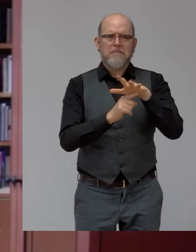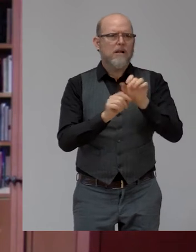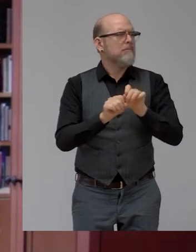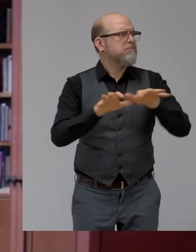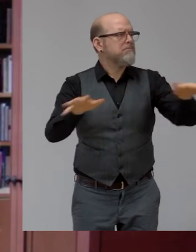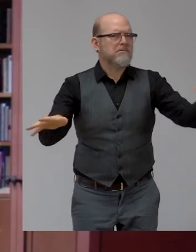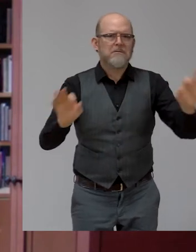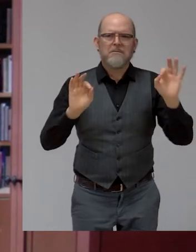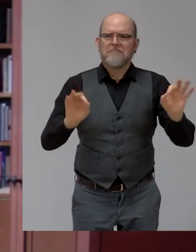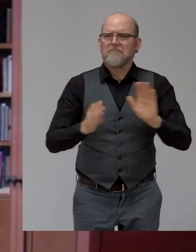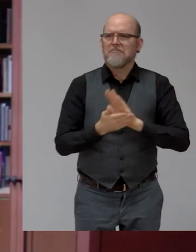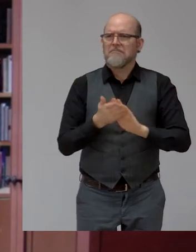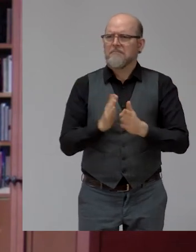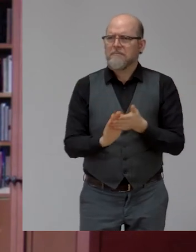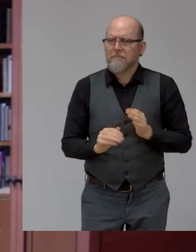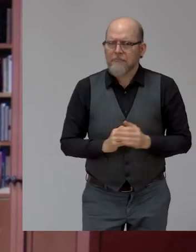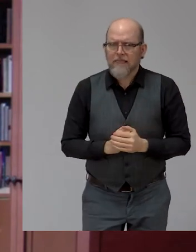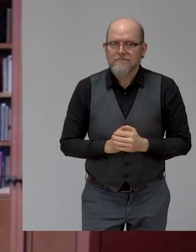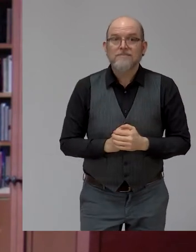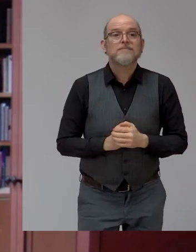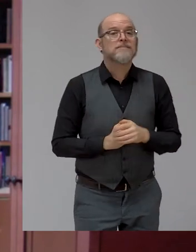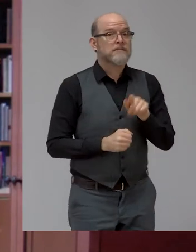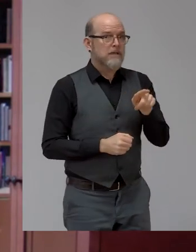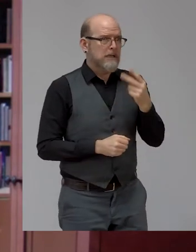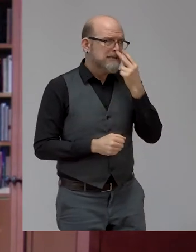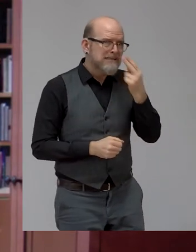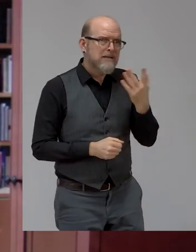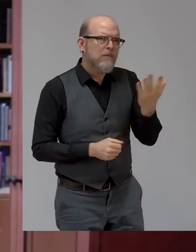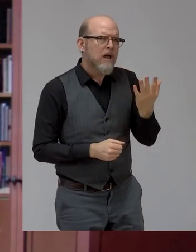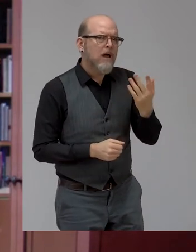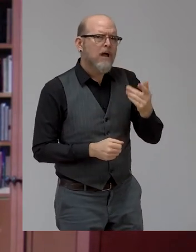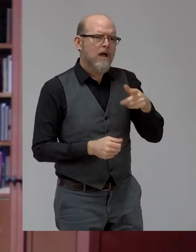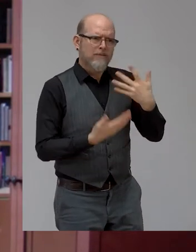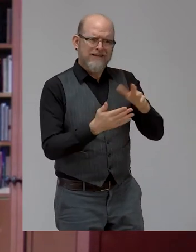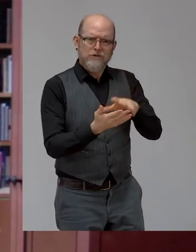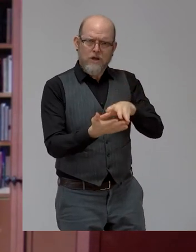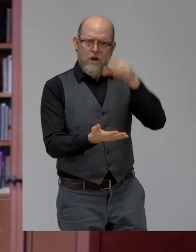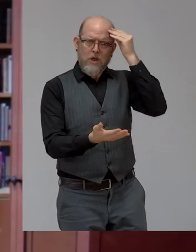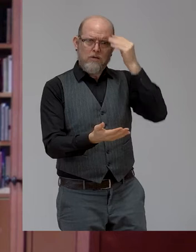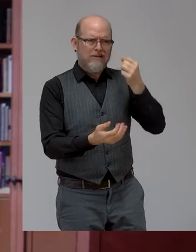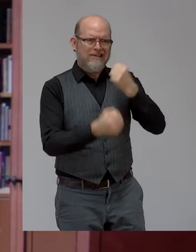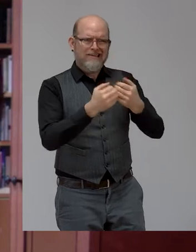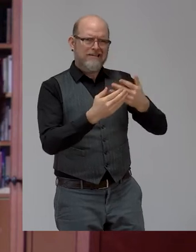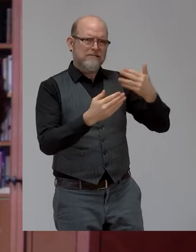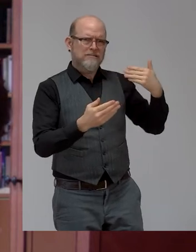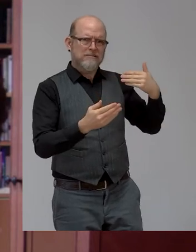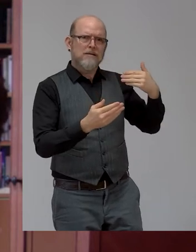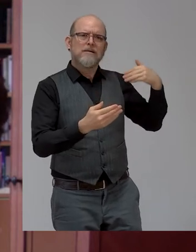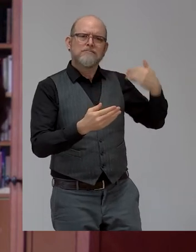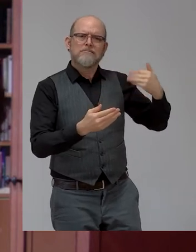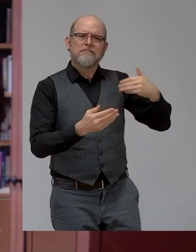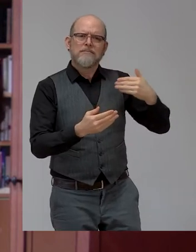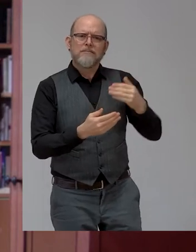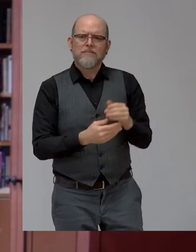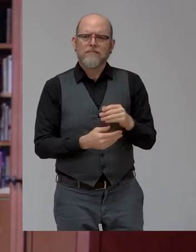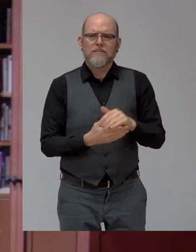When you look at what you were saying about how you've learned over the years, because Barclays has been investing in this territory since you helped me